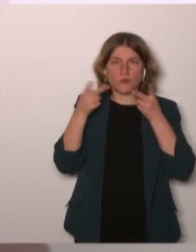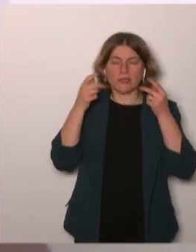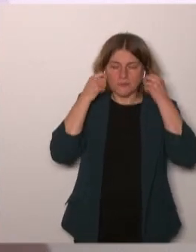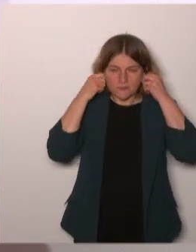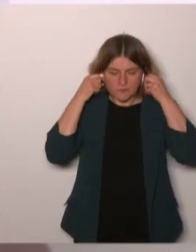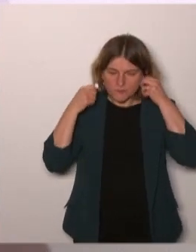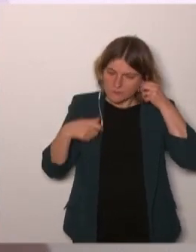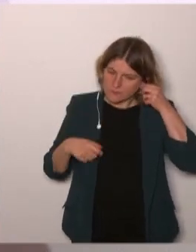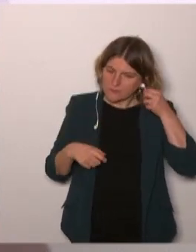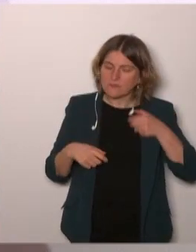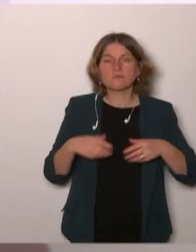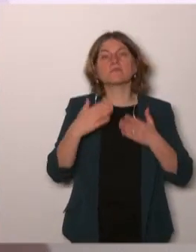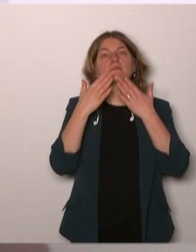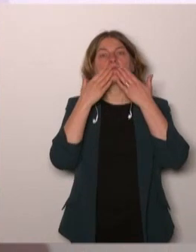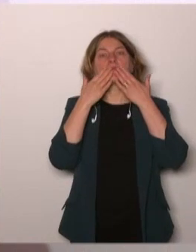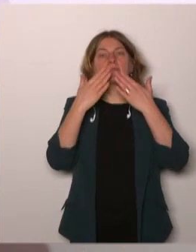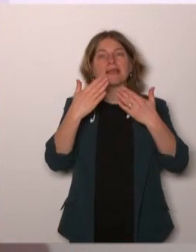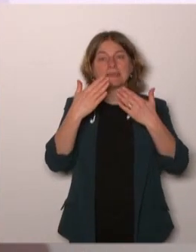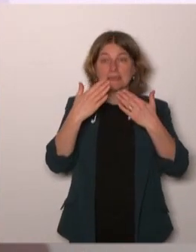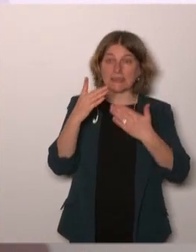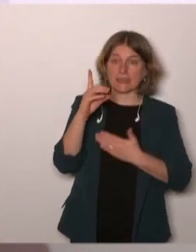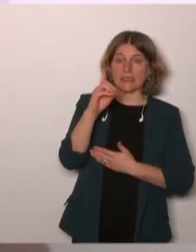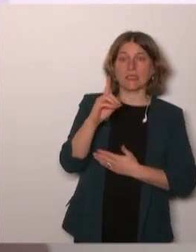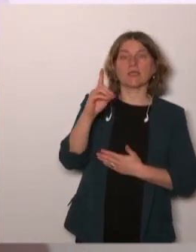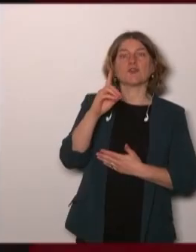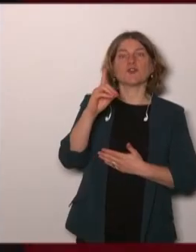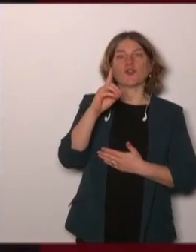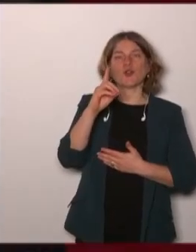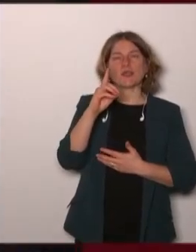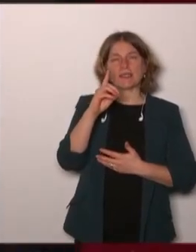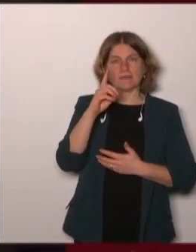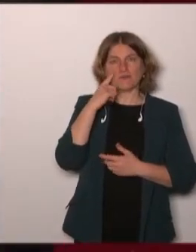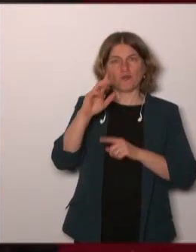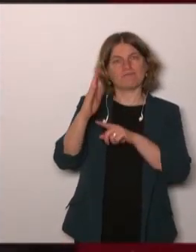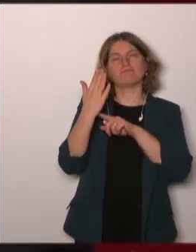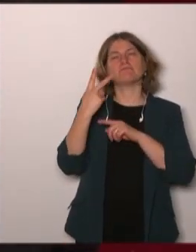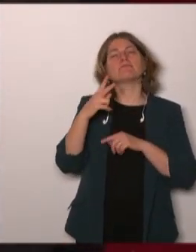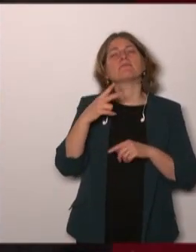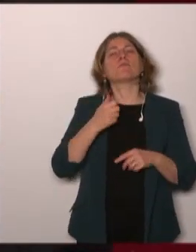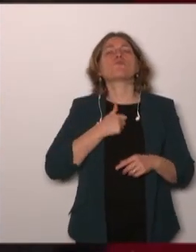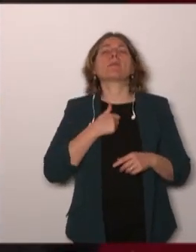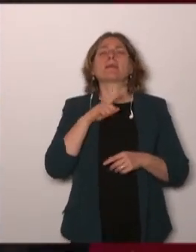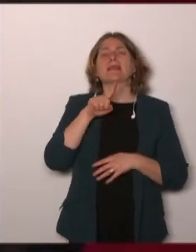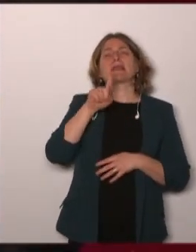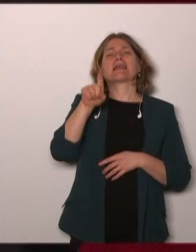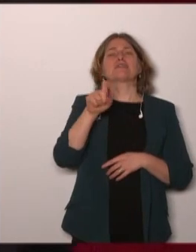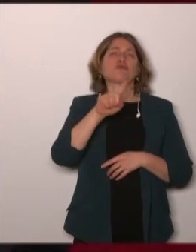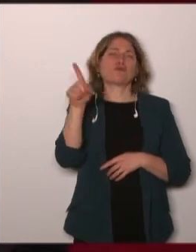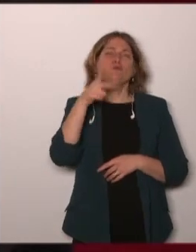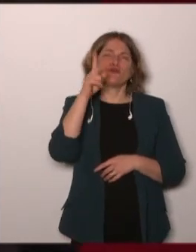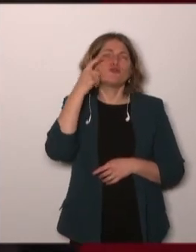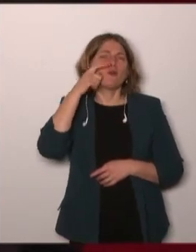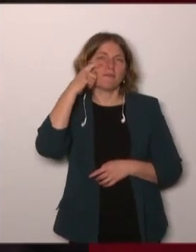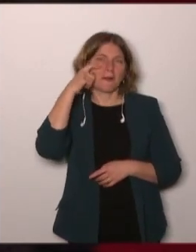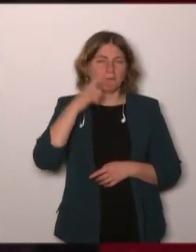merci beaucoup Denis de cette présentation ce sera plutôt un commentaire que des questions